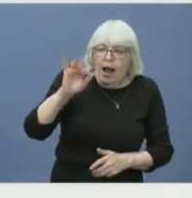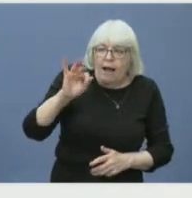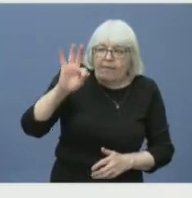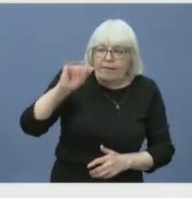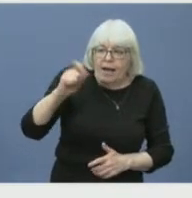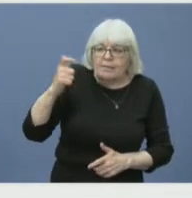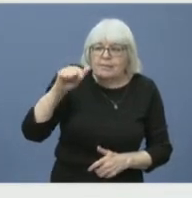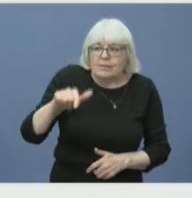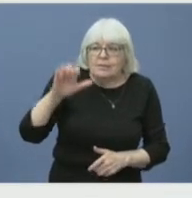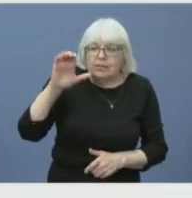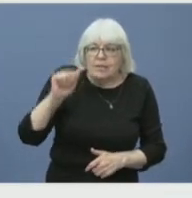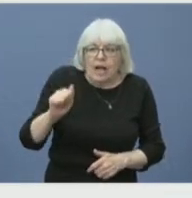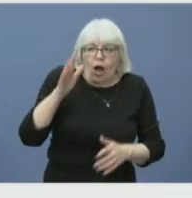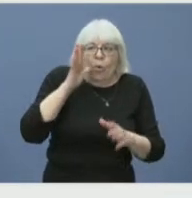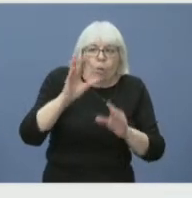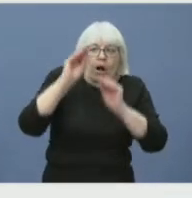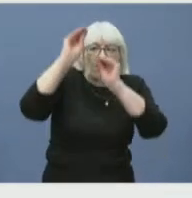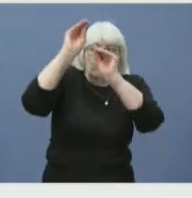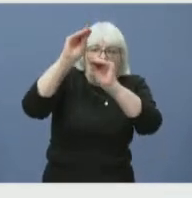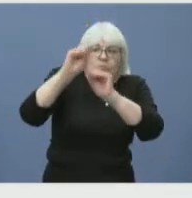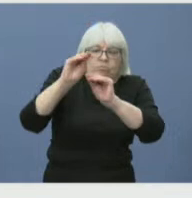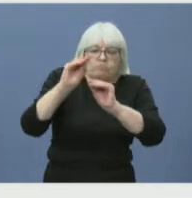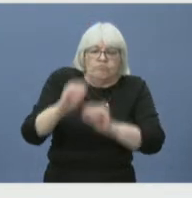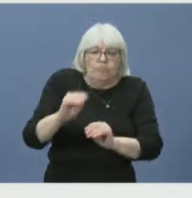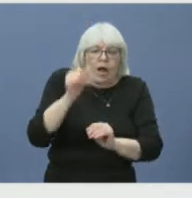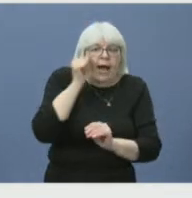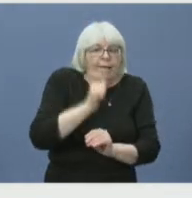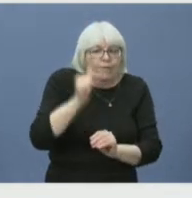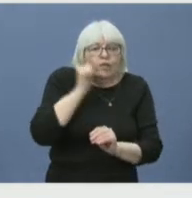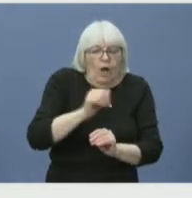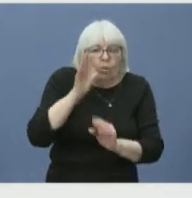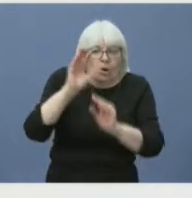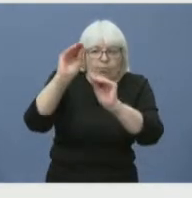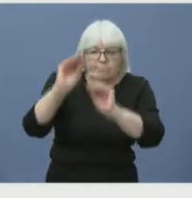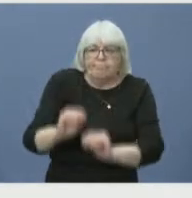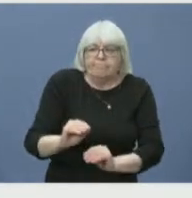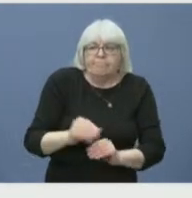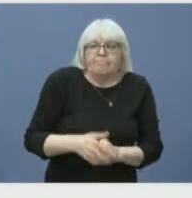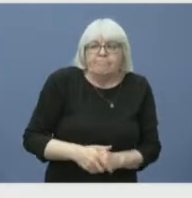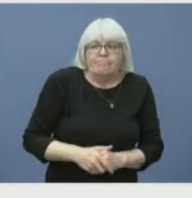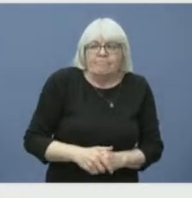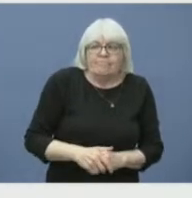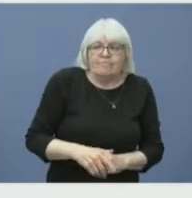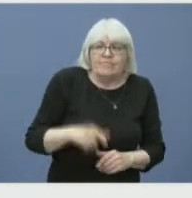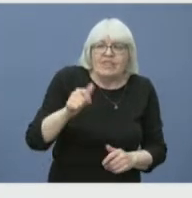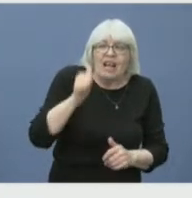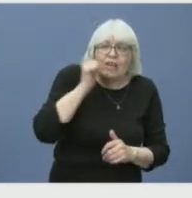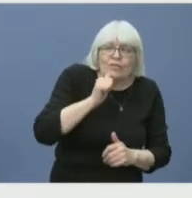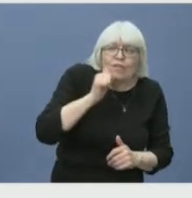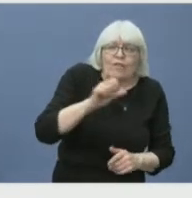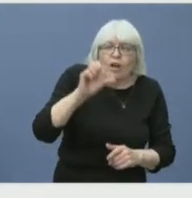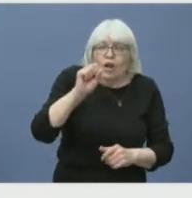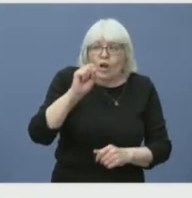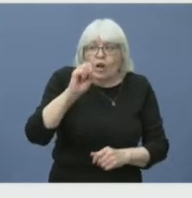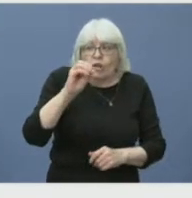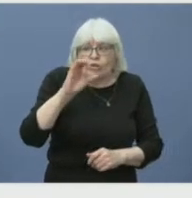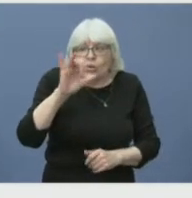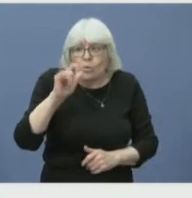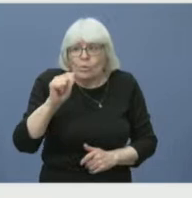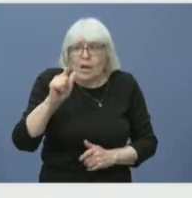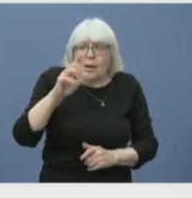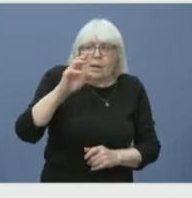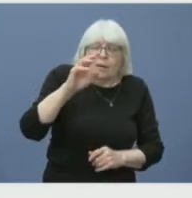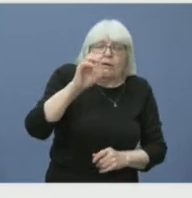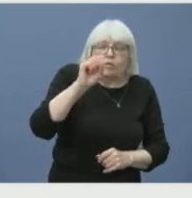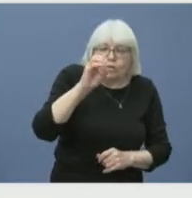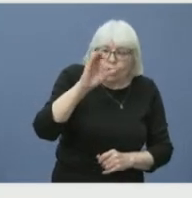that daily. In addition to our daily PSAs and social media efforts, we'll be providing regular municipal media briefings about the